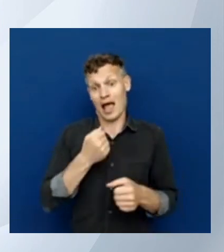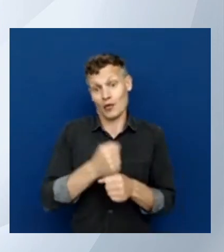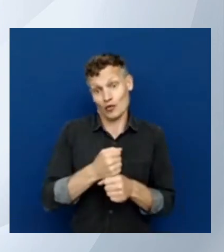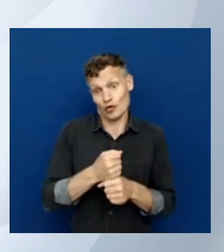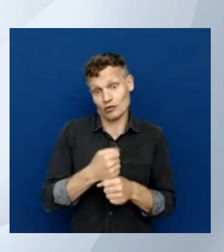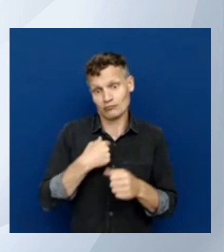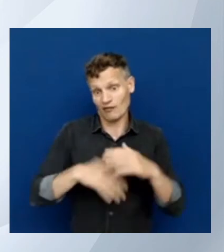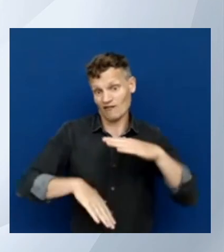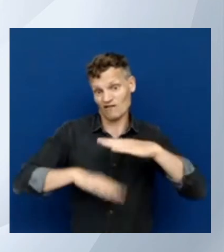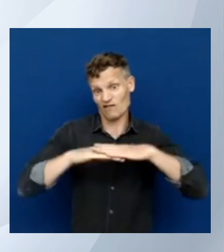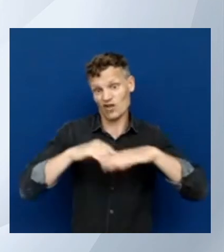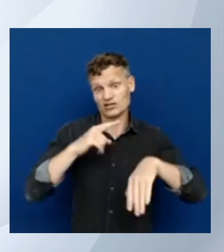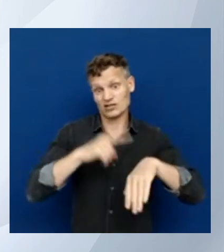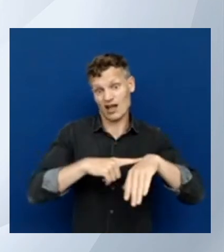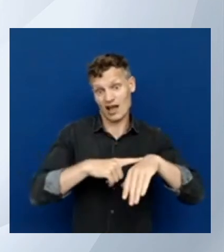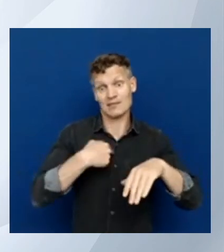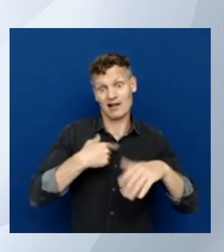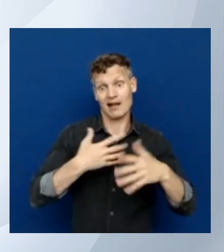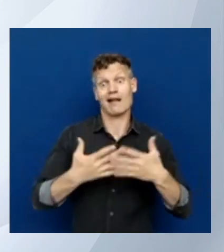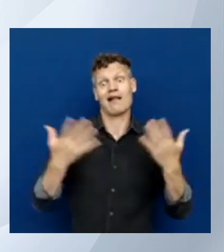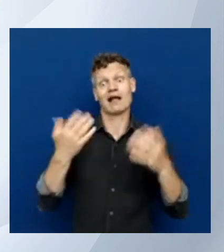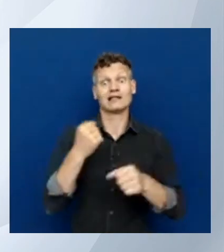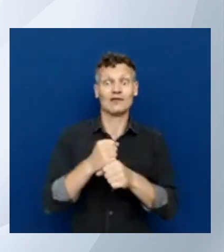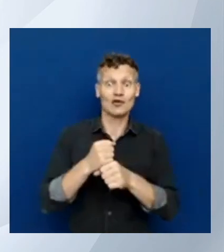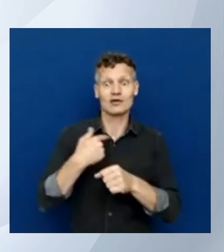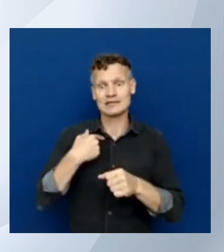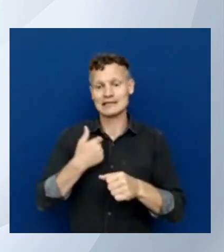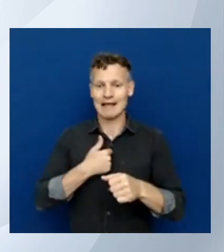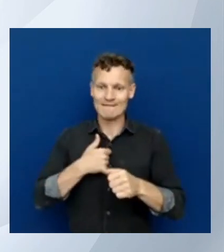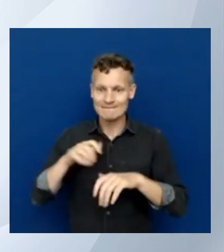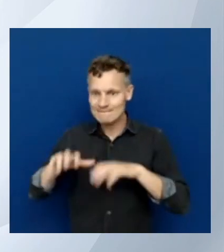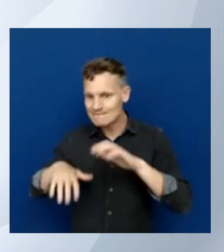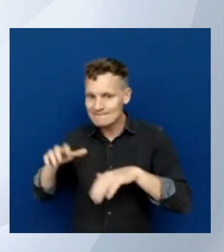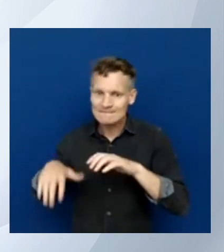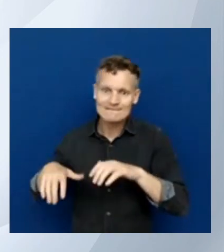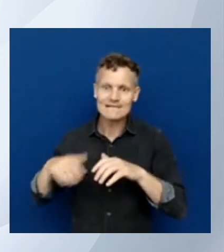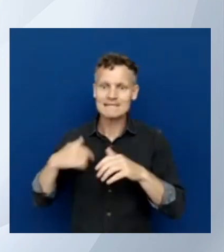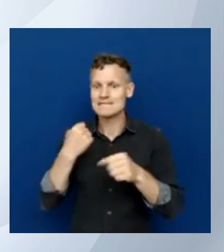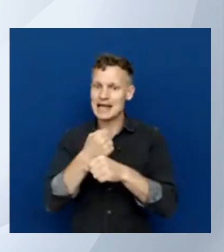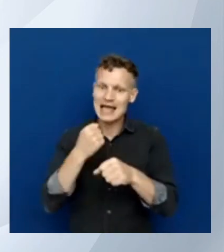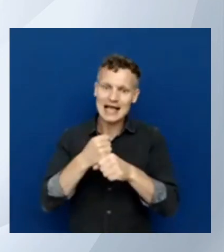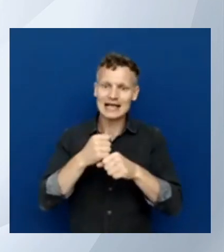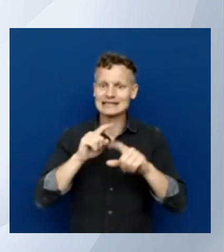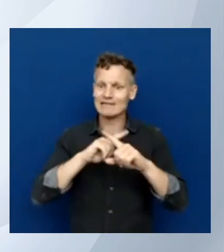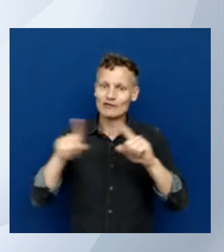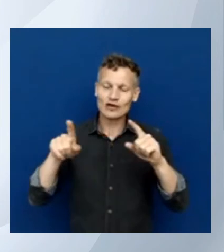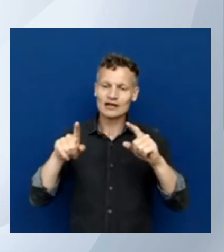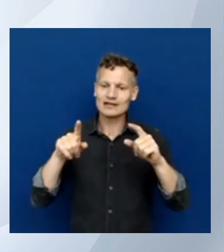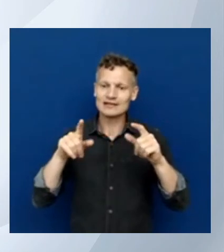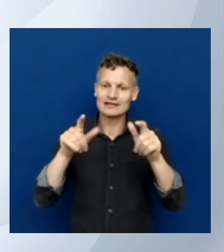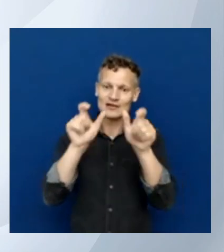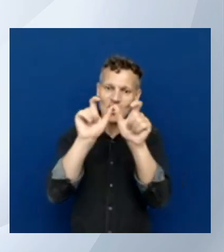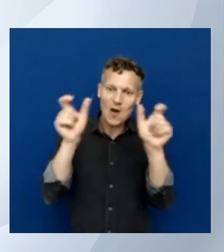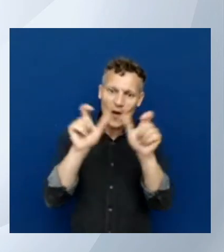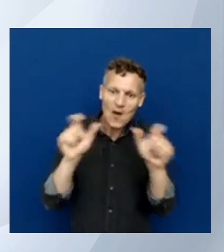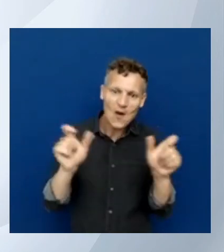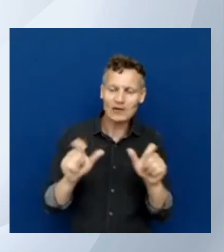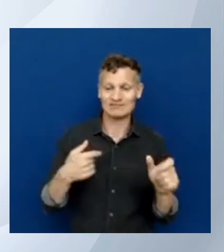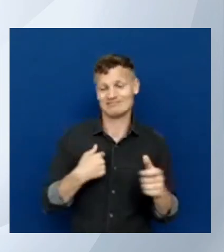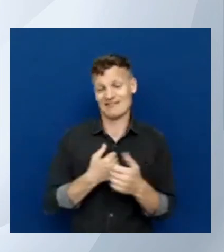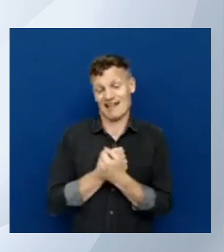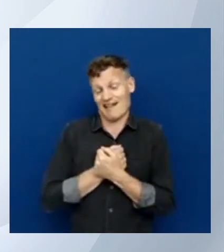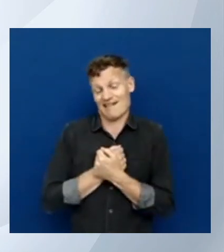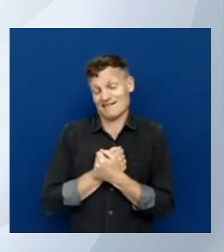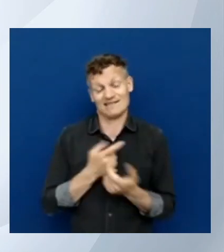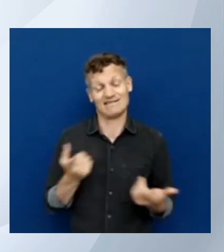writing blog posts on creating code on creating talks and I can do that because I love to do it and I love all the context that I